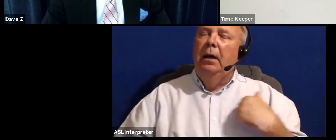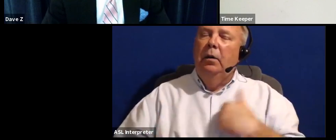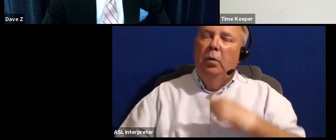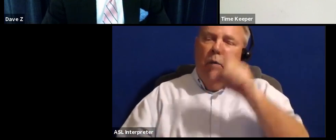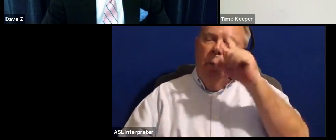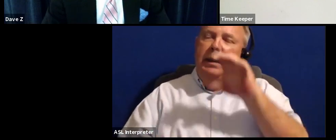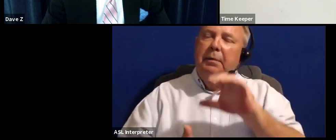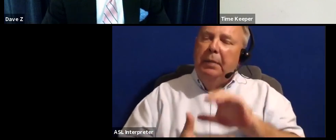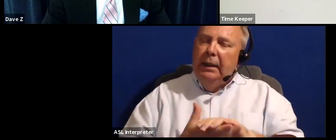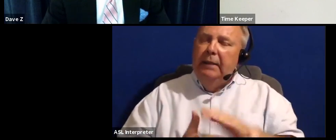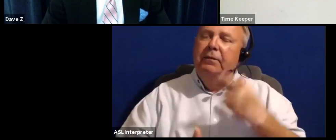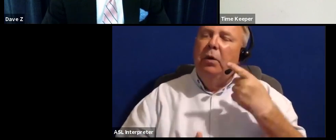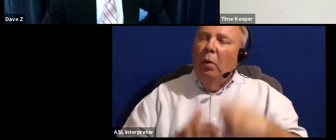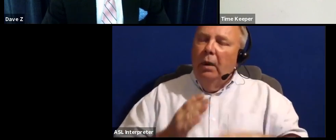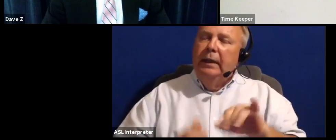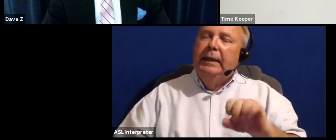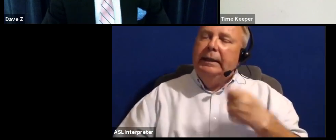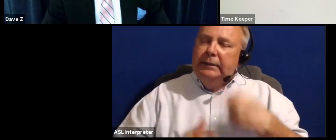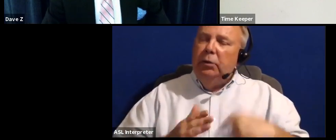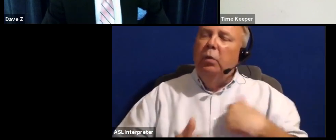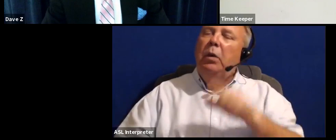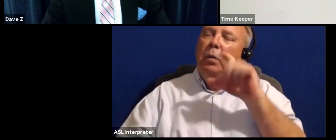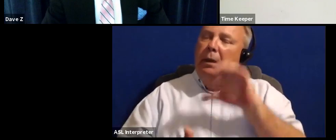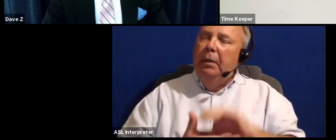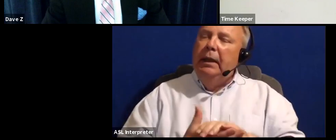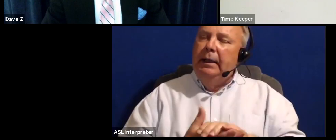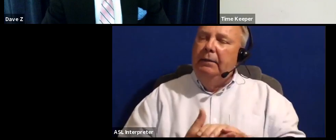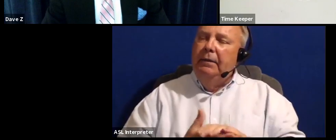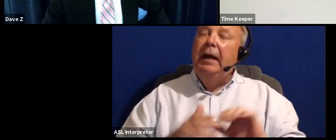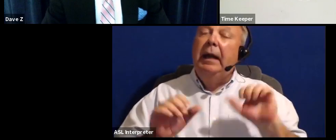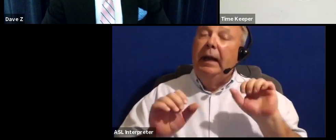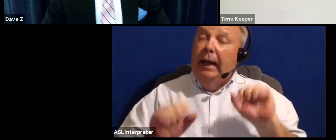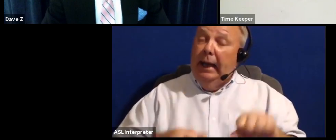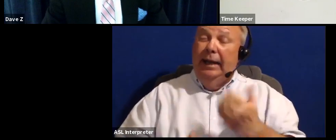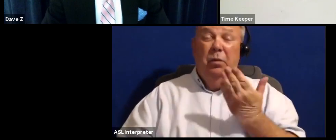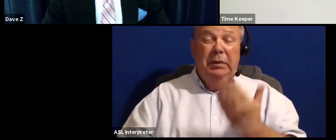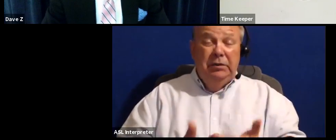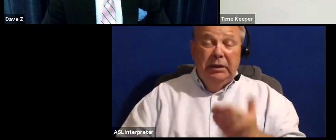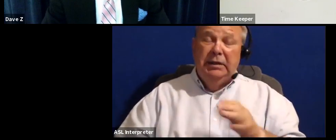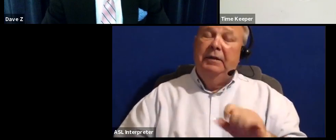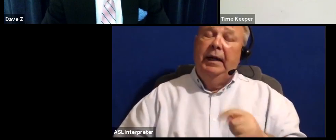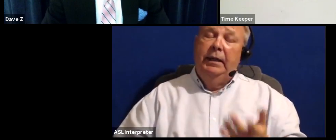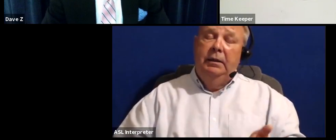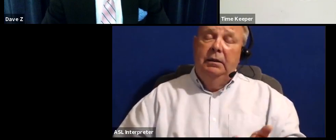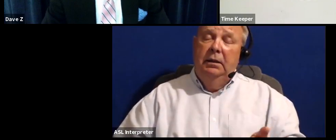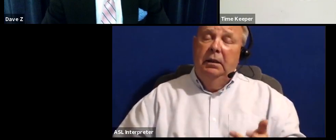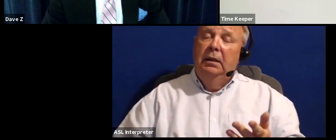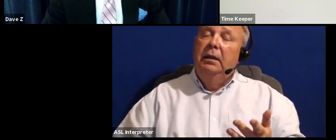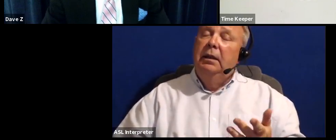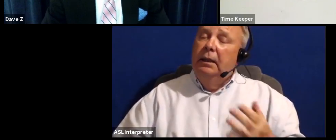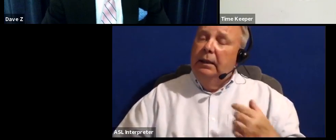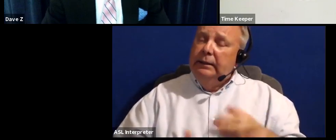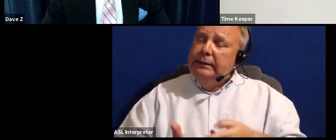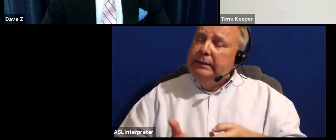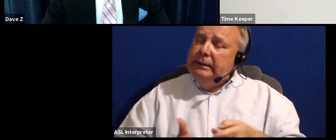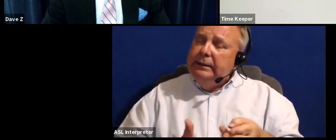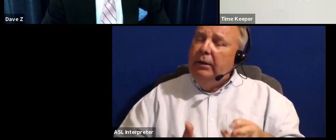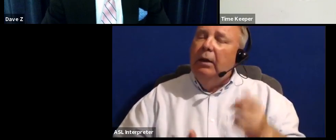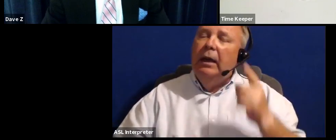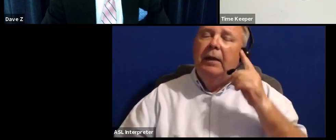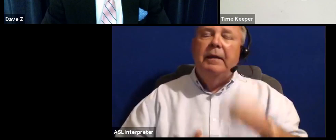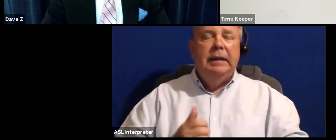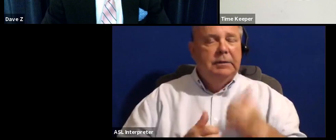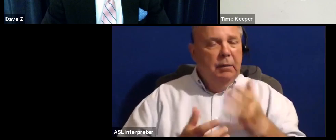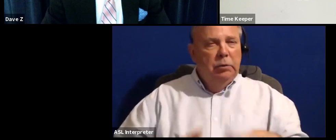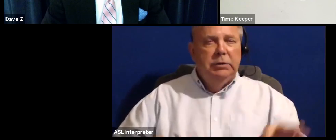what it is that we believe? And can we justify it? Sincerity, I think, is the most